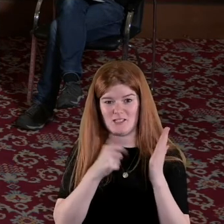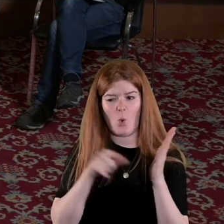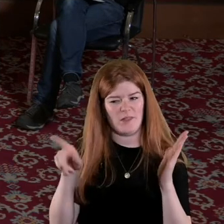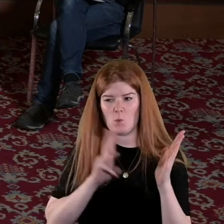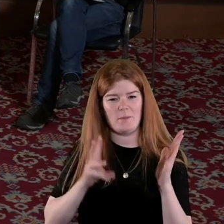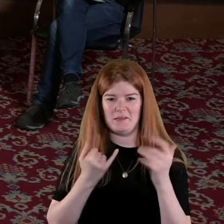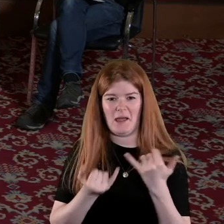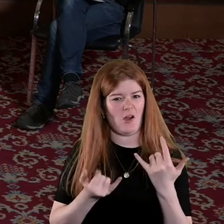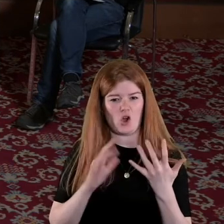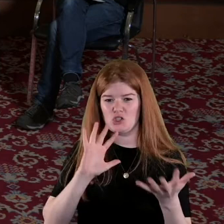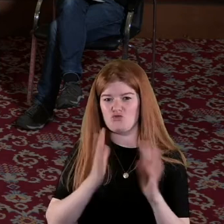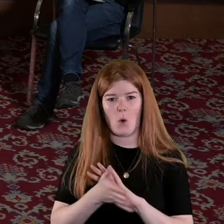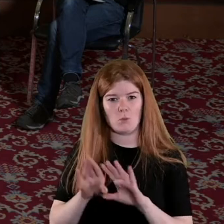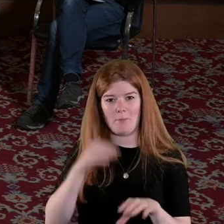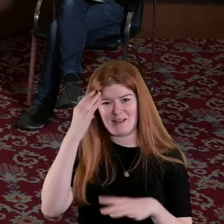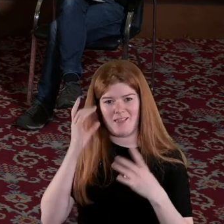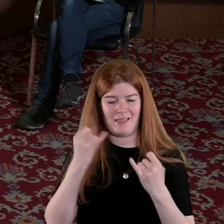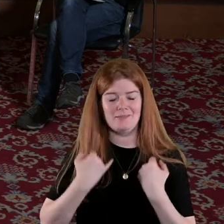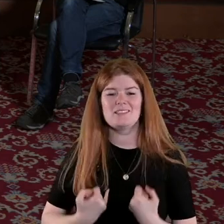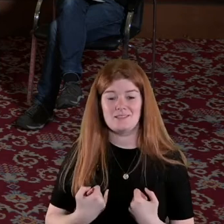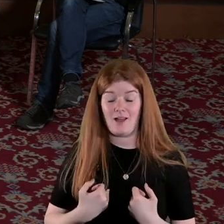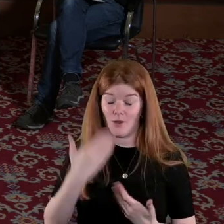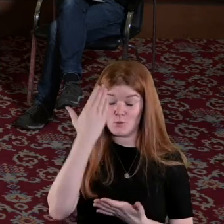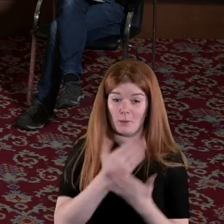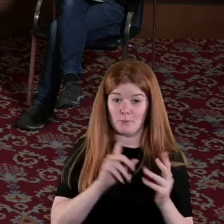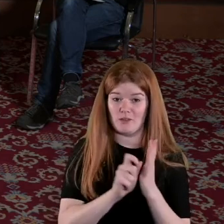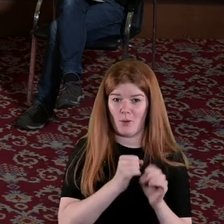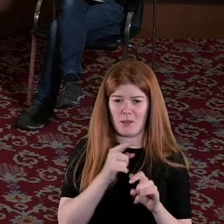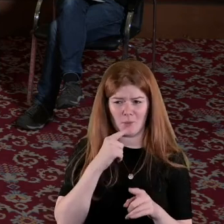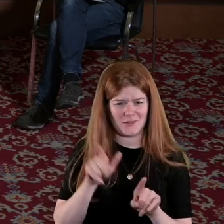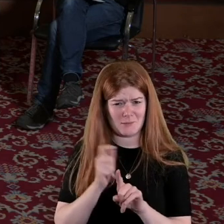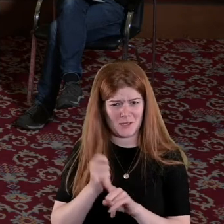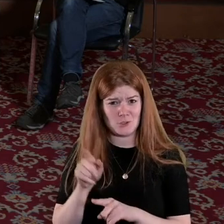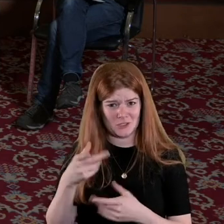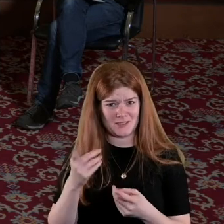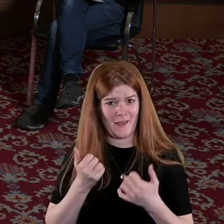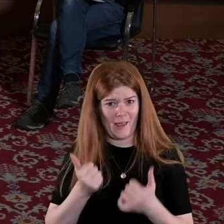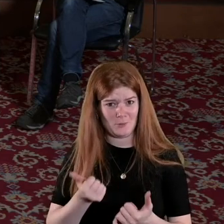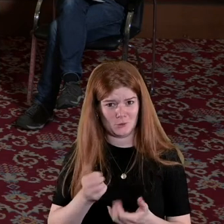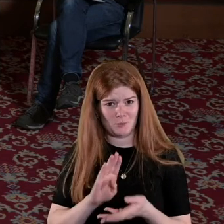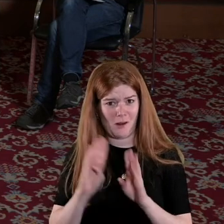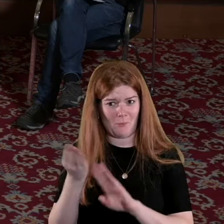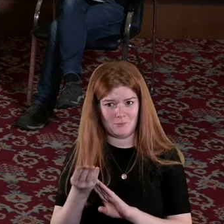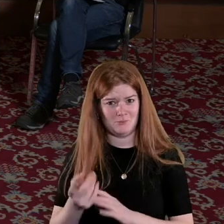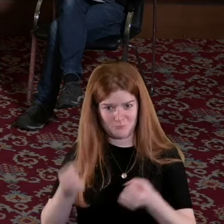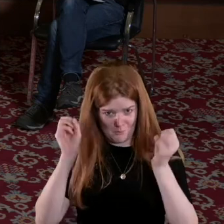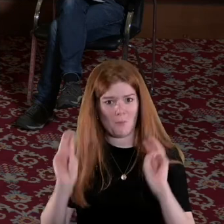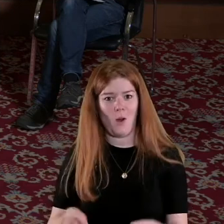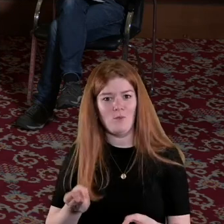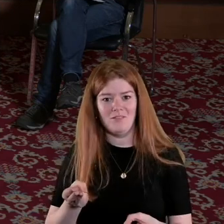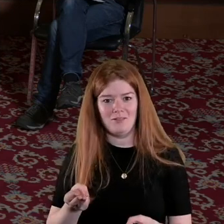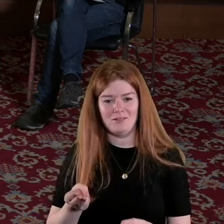was basically kind of destroyed with mental illness now I know some have written about that but she also managed to be a very powerful